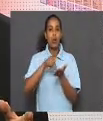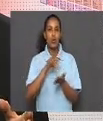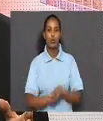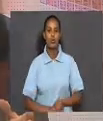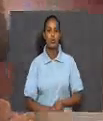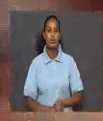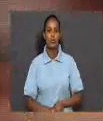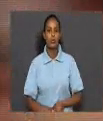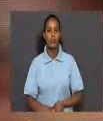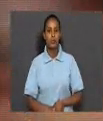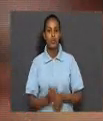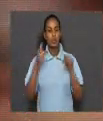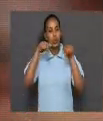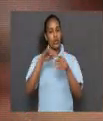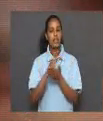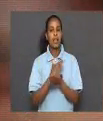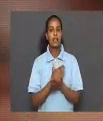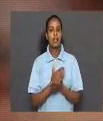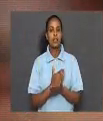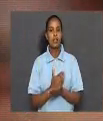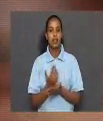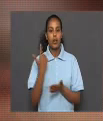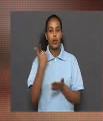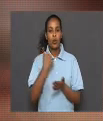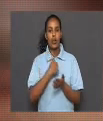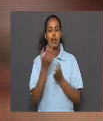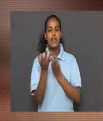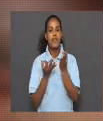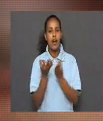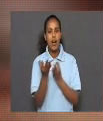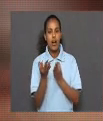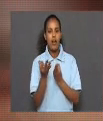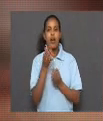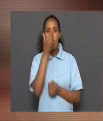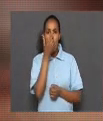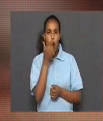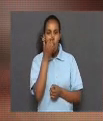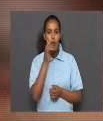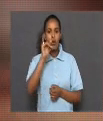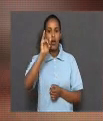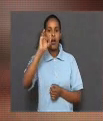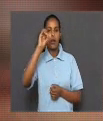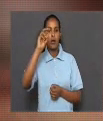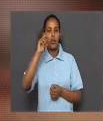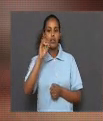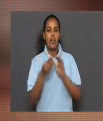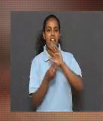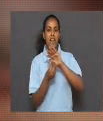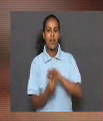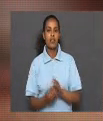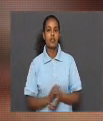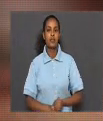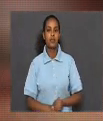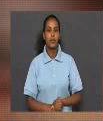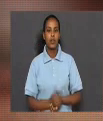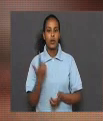In today's lesson, we will define the common ion effect.